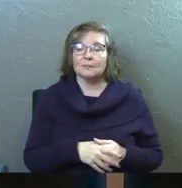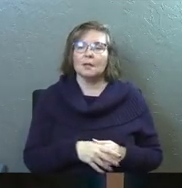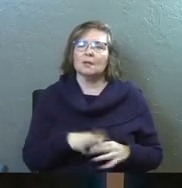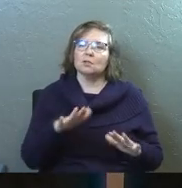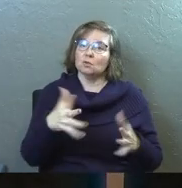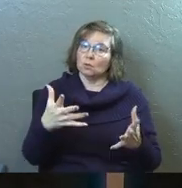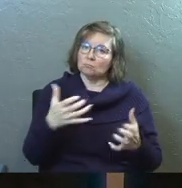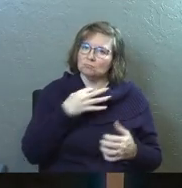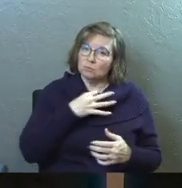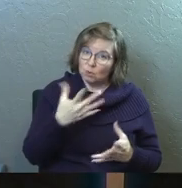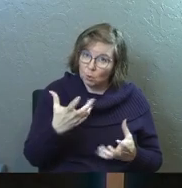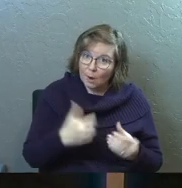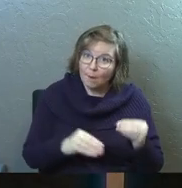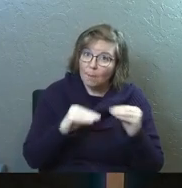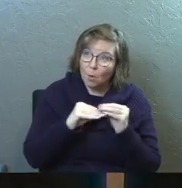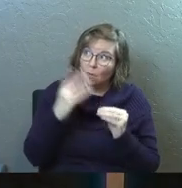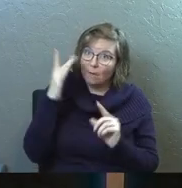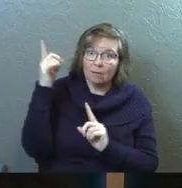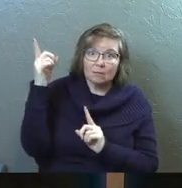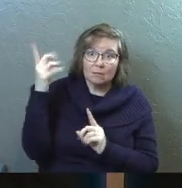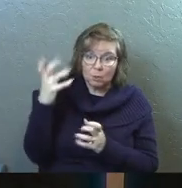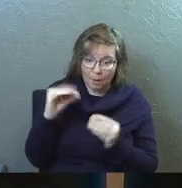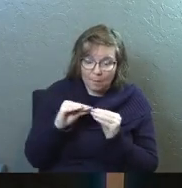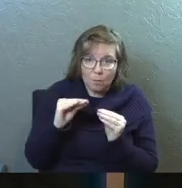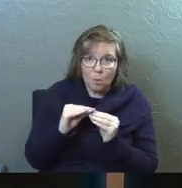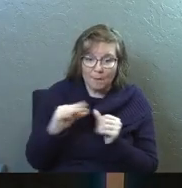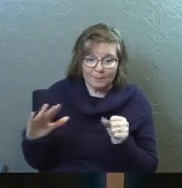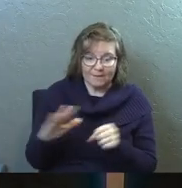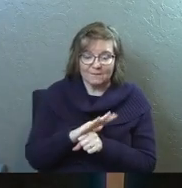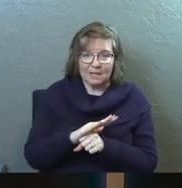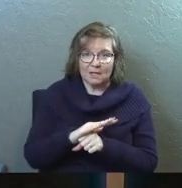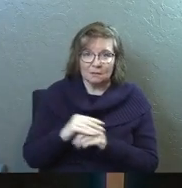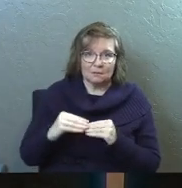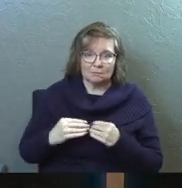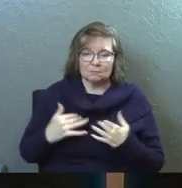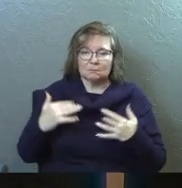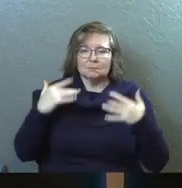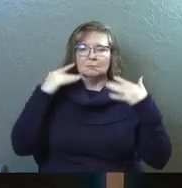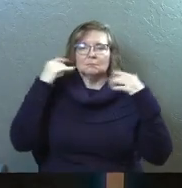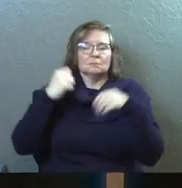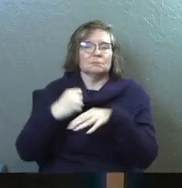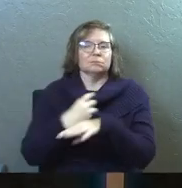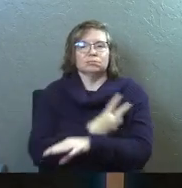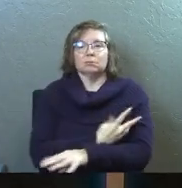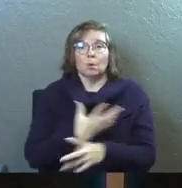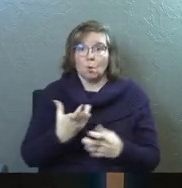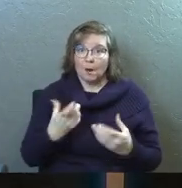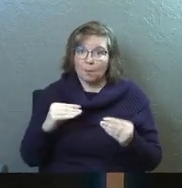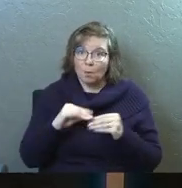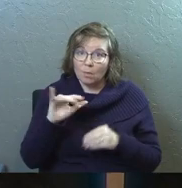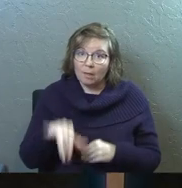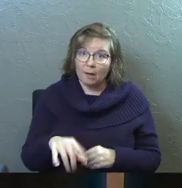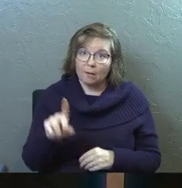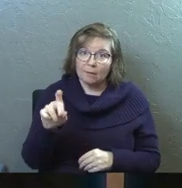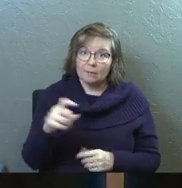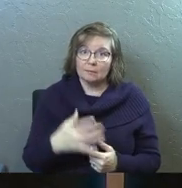Do you want more? Do you want to be filled? Is that what you want?